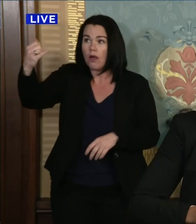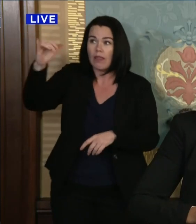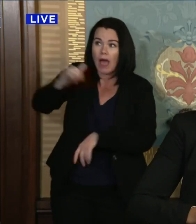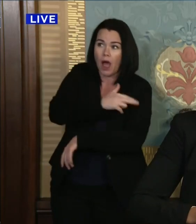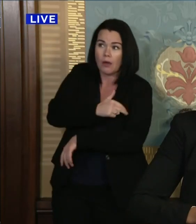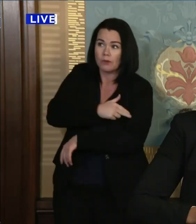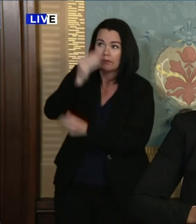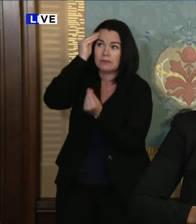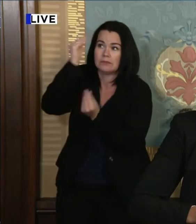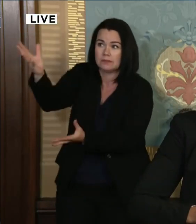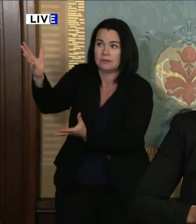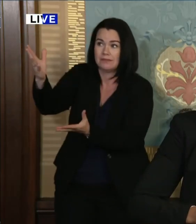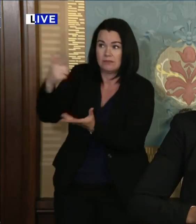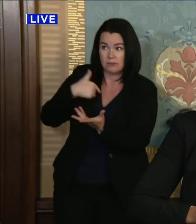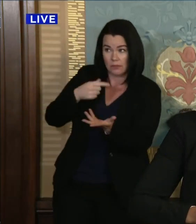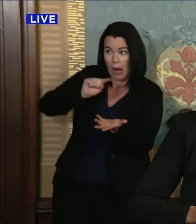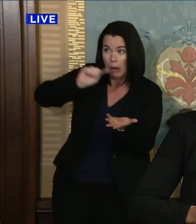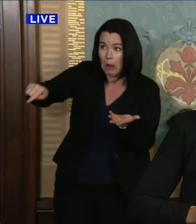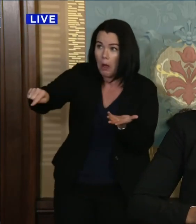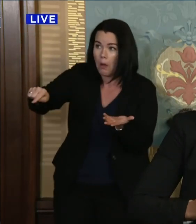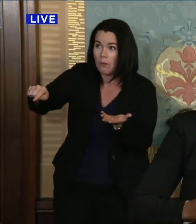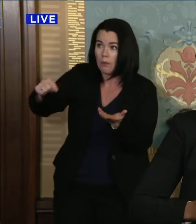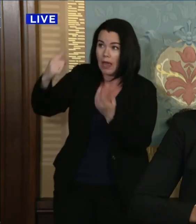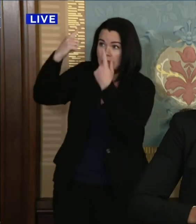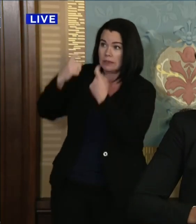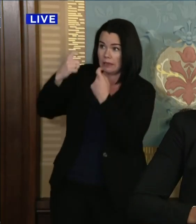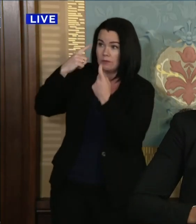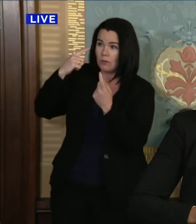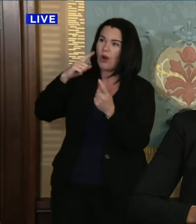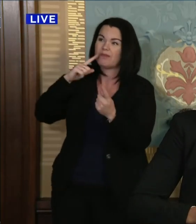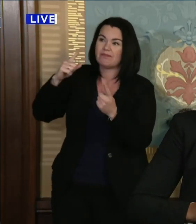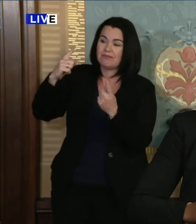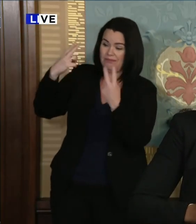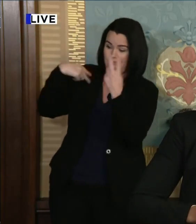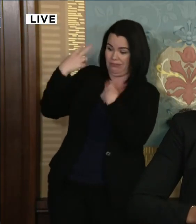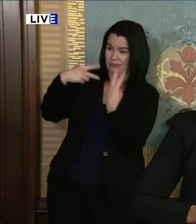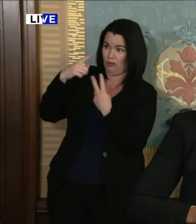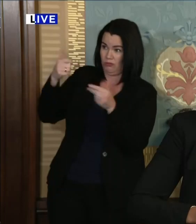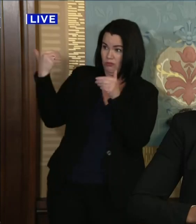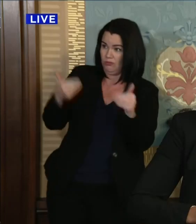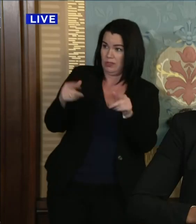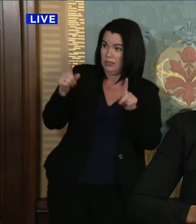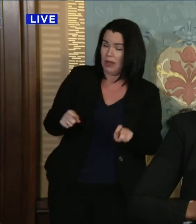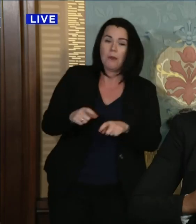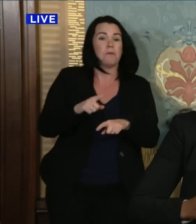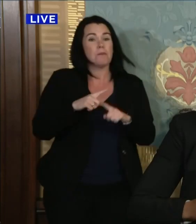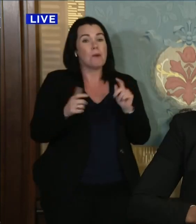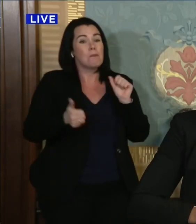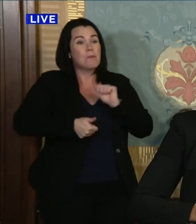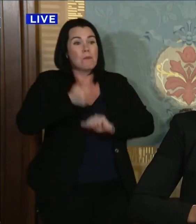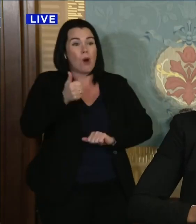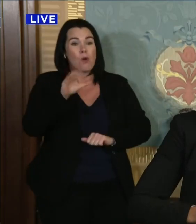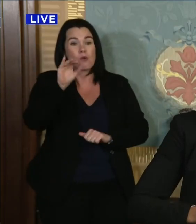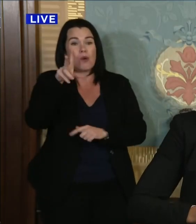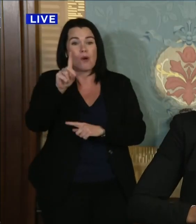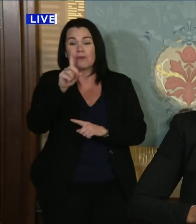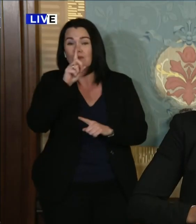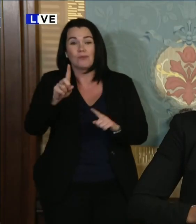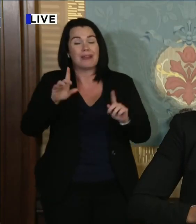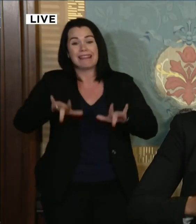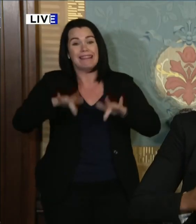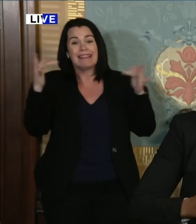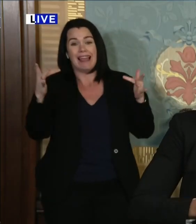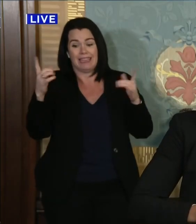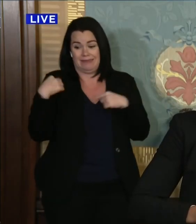come in to be evaluated to be tested. But most people if they have very mild illness unfortunately at this time